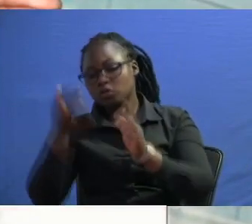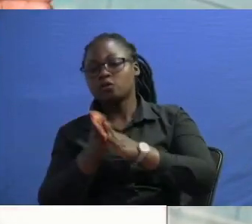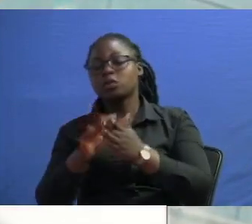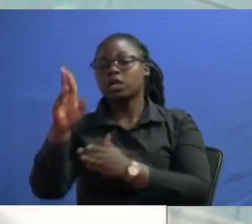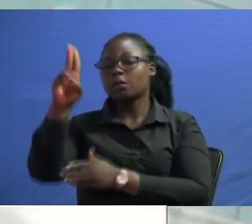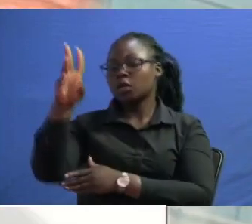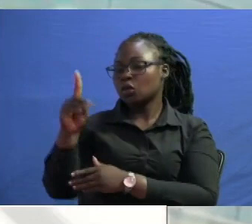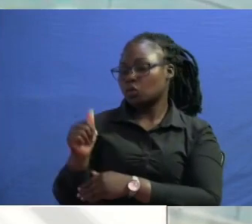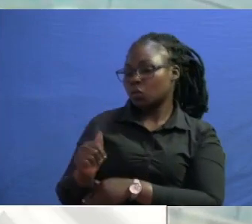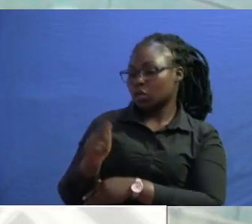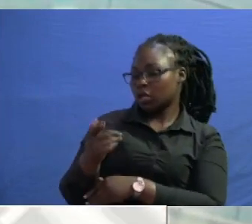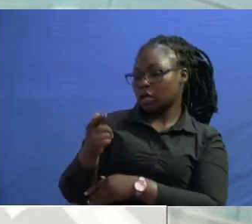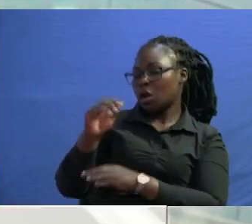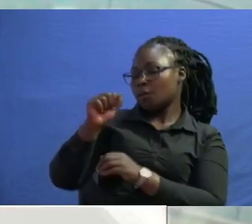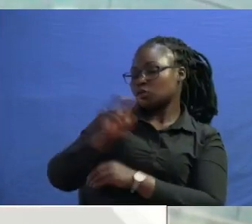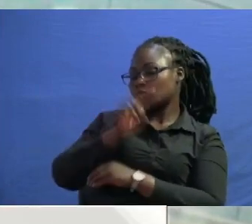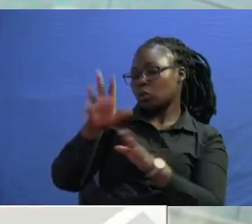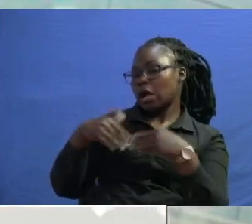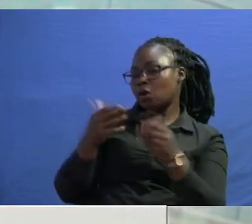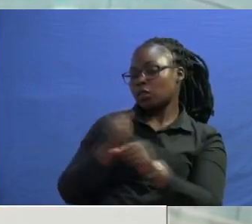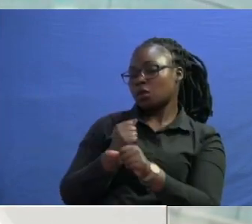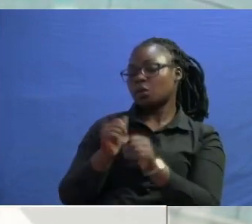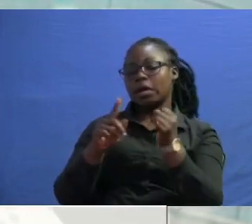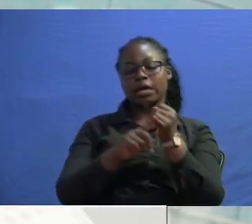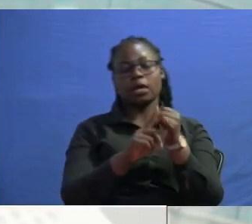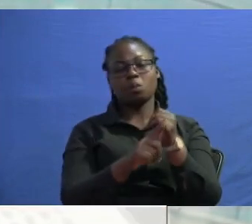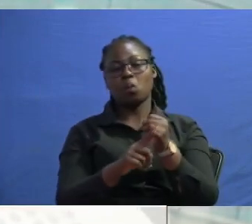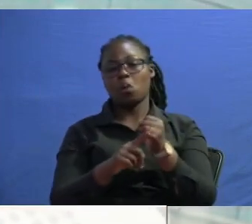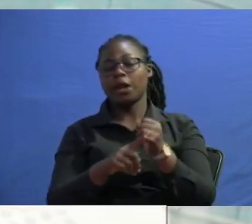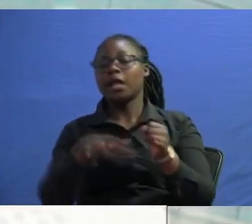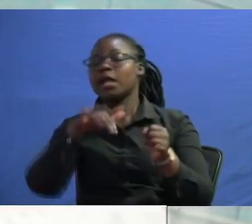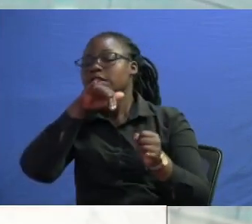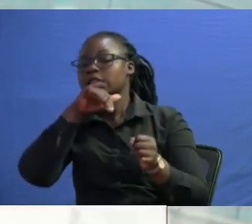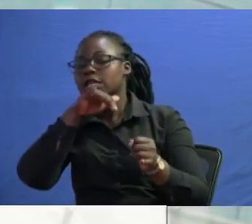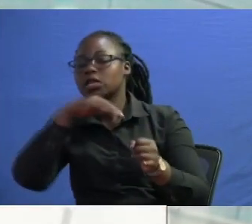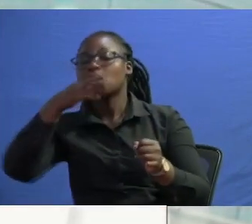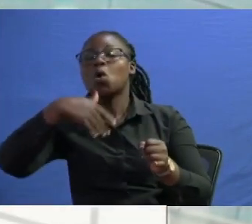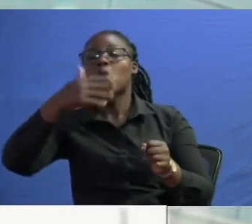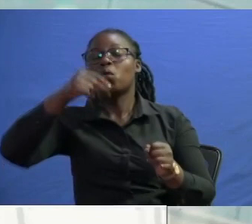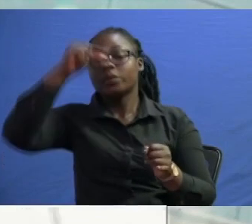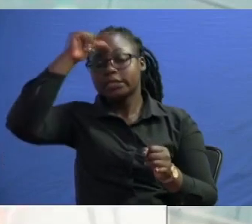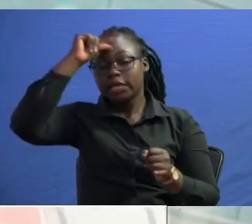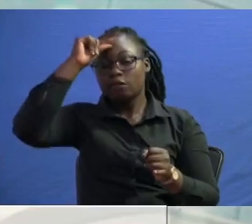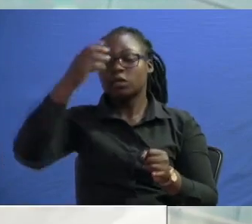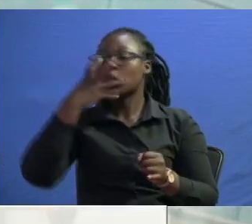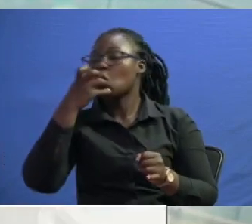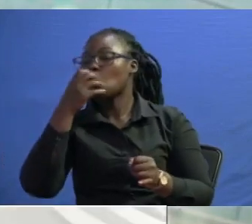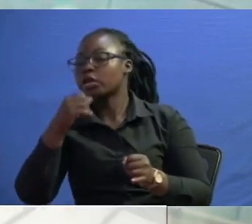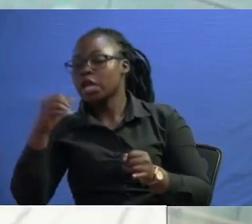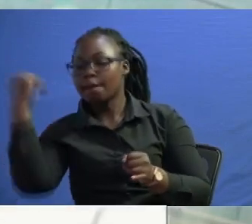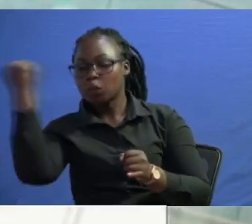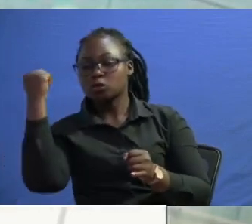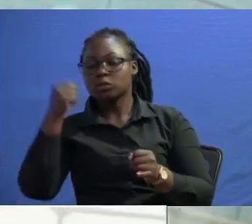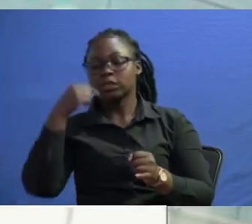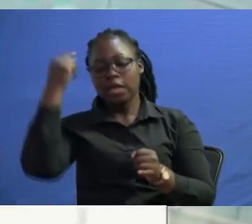we have to look at how they play their game number one raila has always galvanized odm politics around himself in